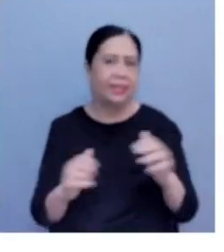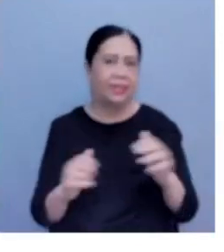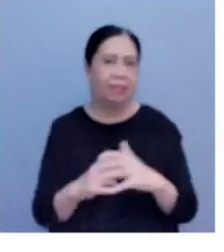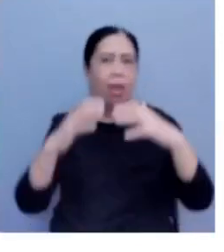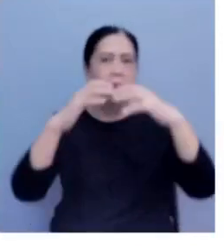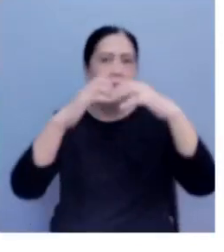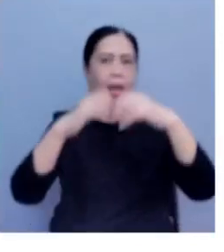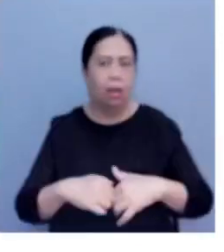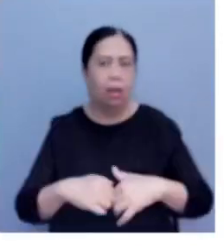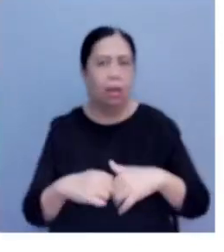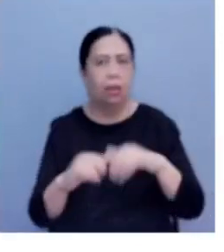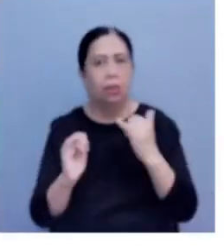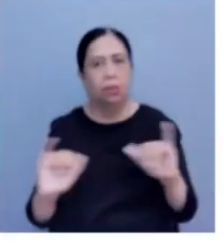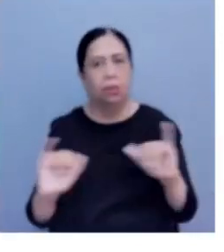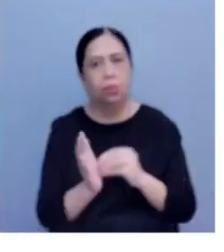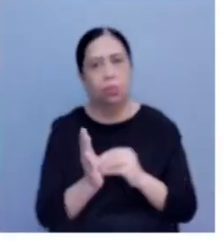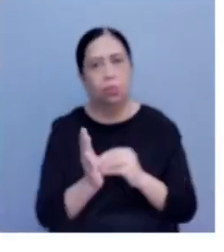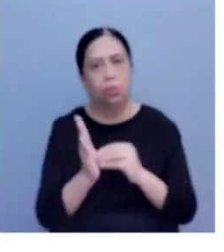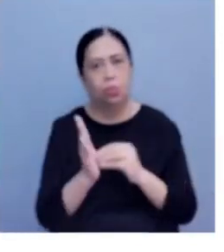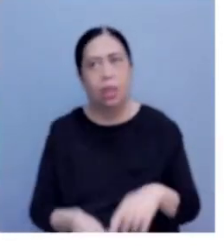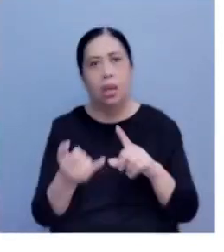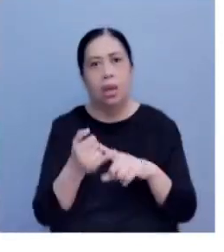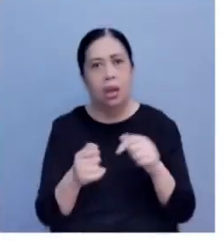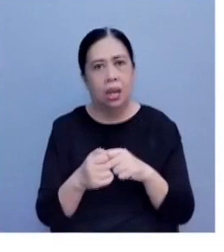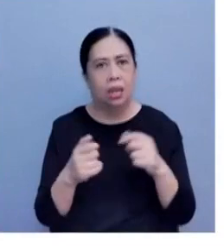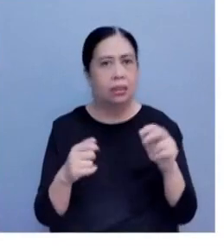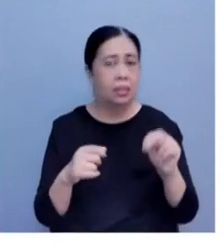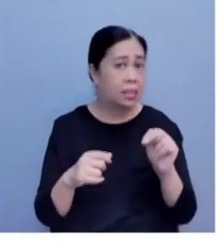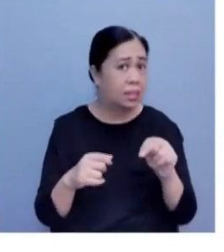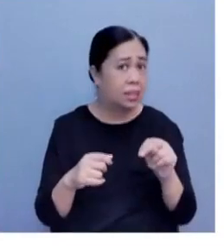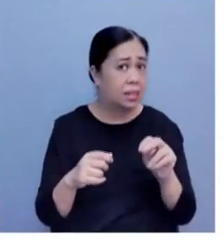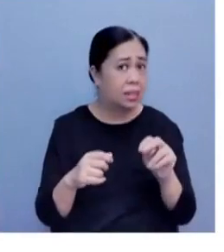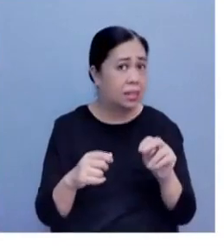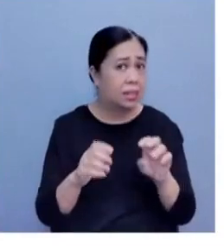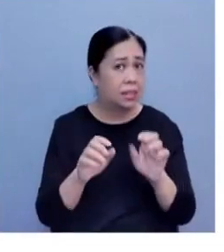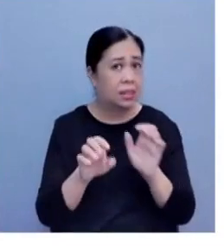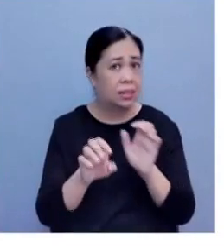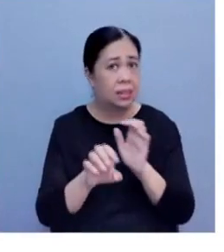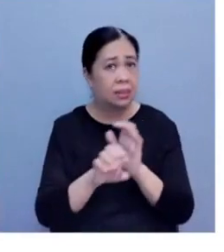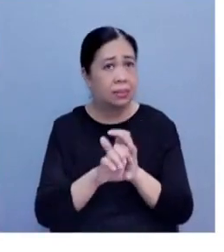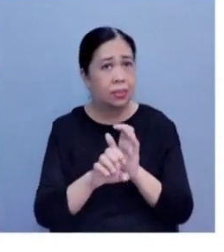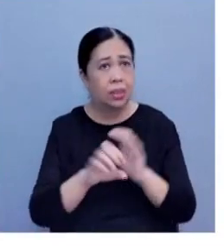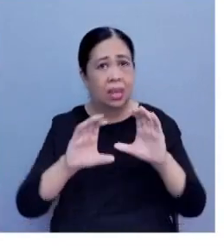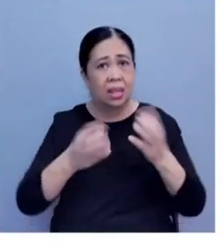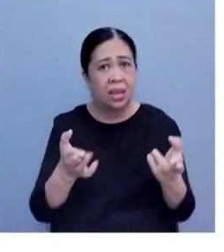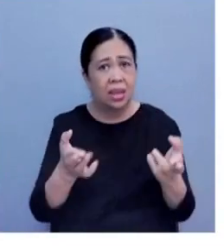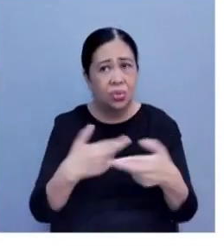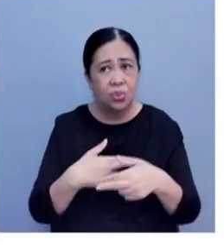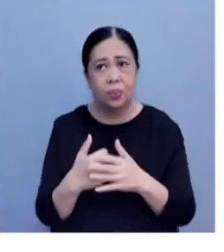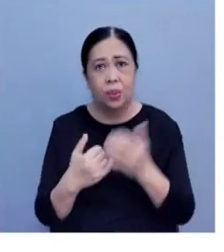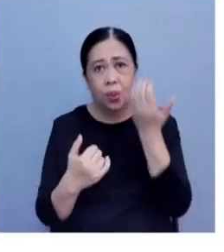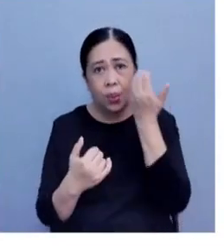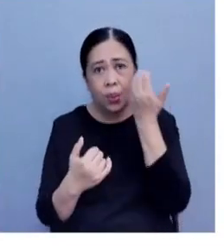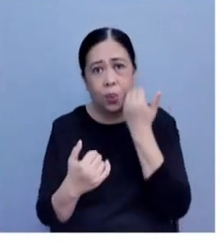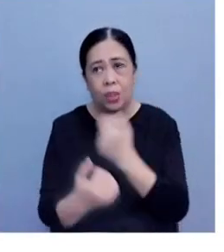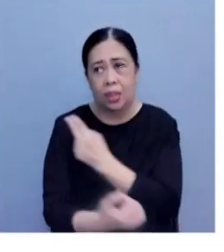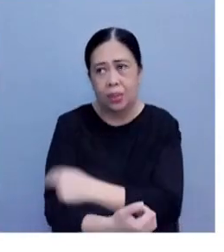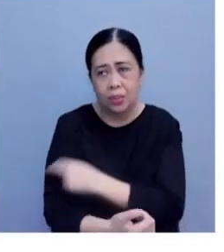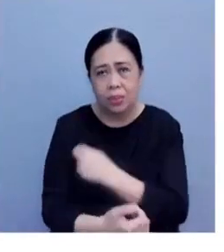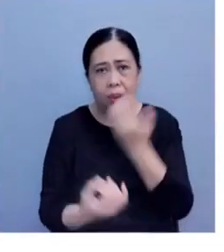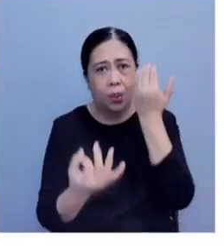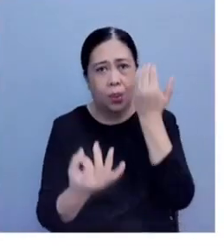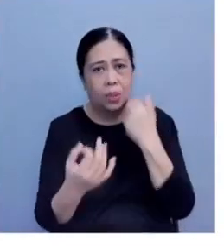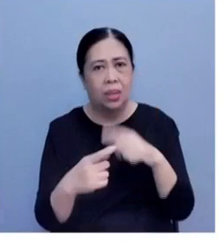utang, ang mga mayro na pangangailangan like classrooms, ang mga hospitals, at iba pa. Tinuturing na